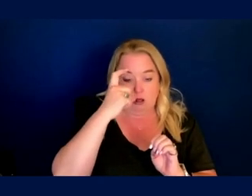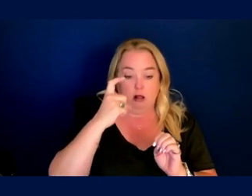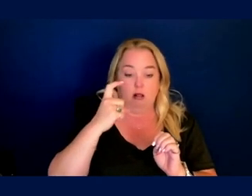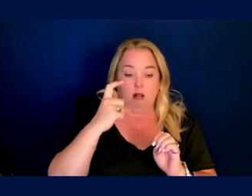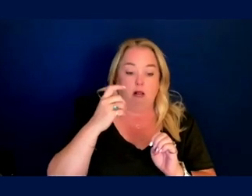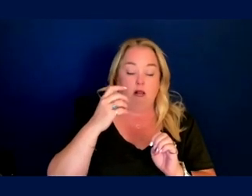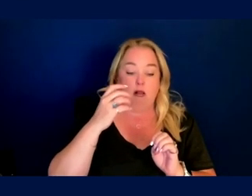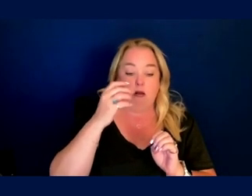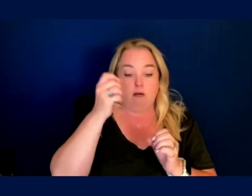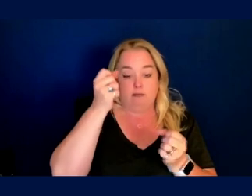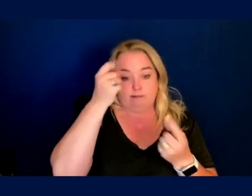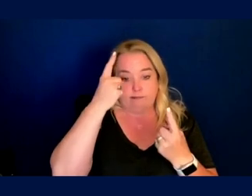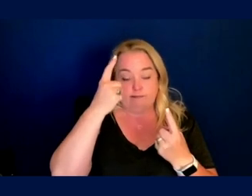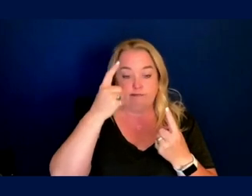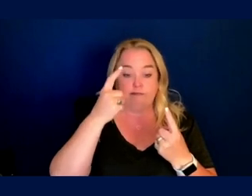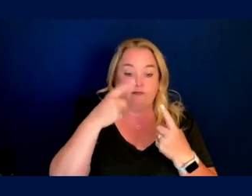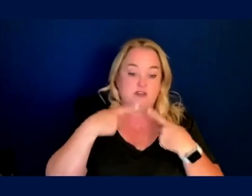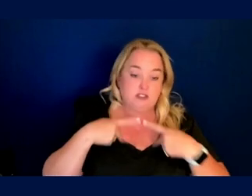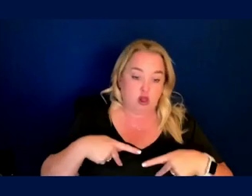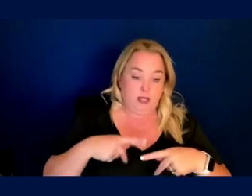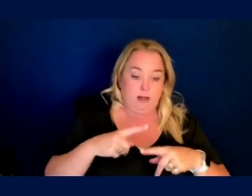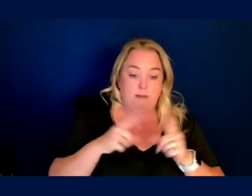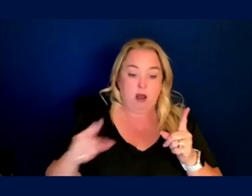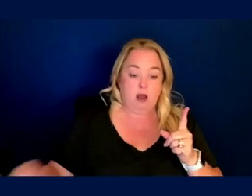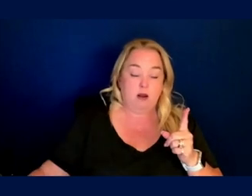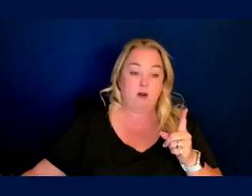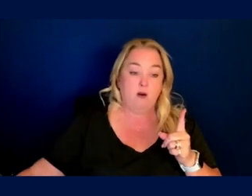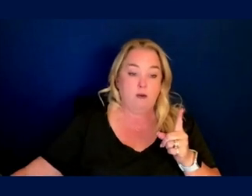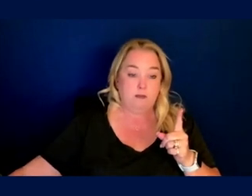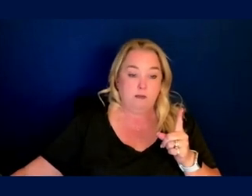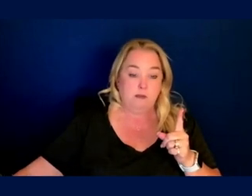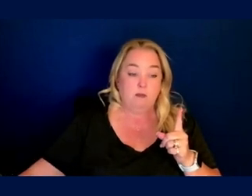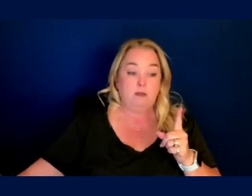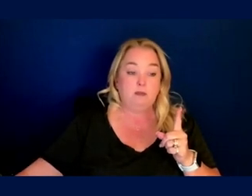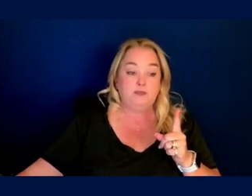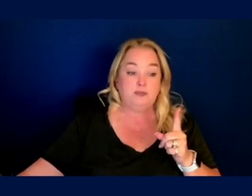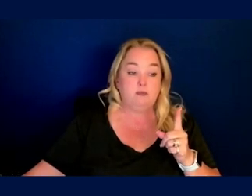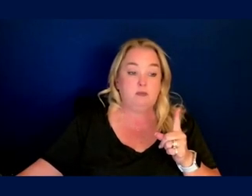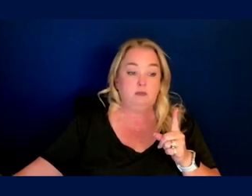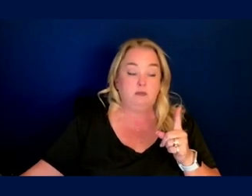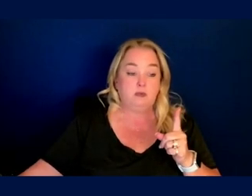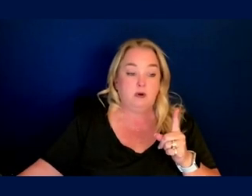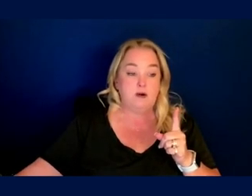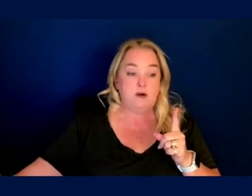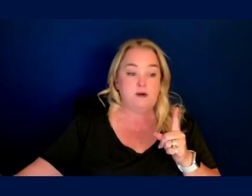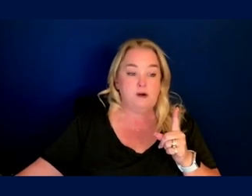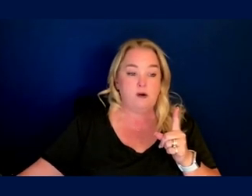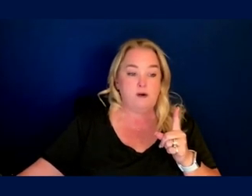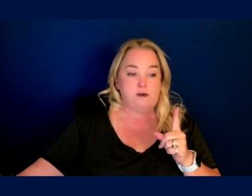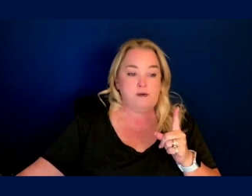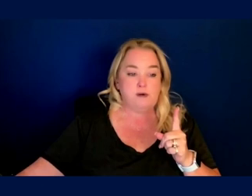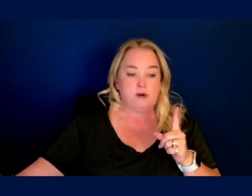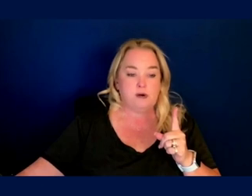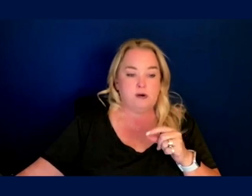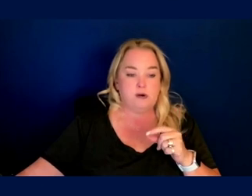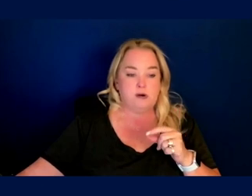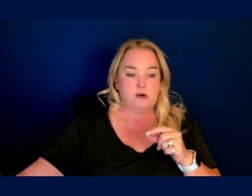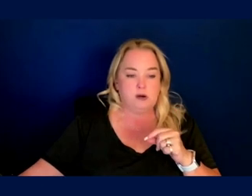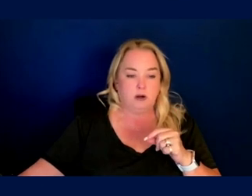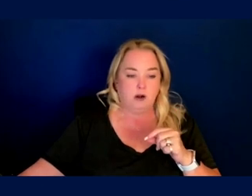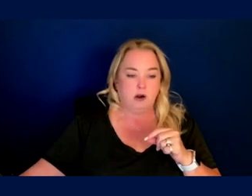And so for the group, what are some thoughts on R&D for streamlining communications, equipment,